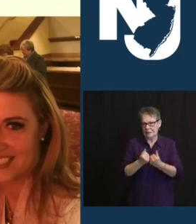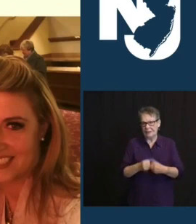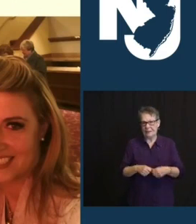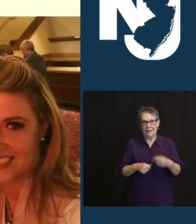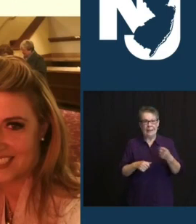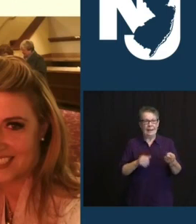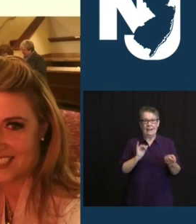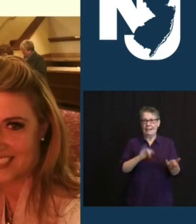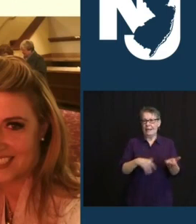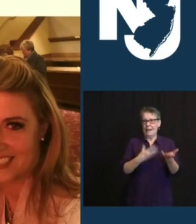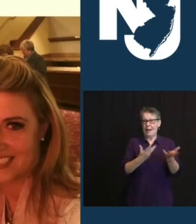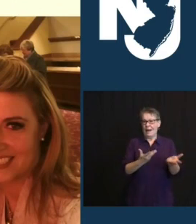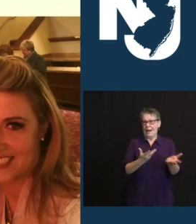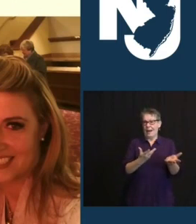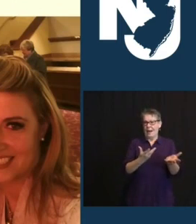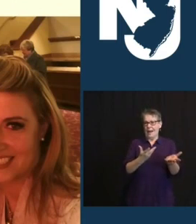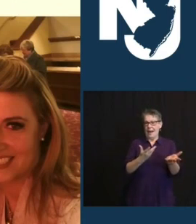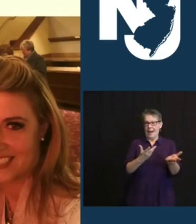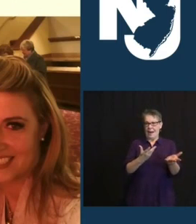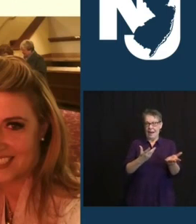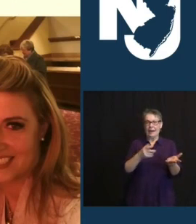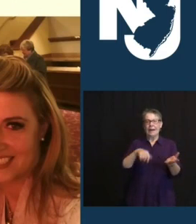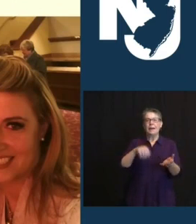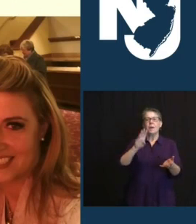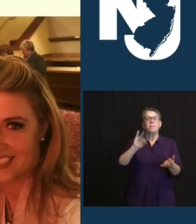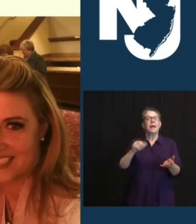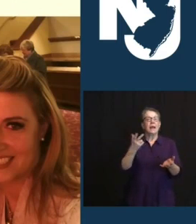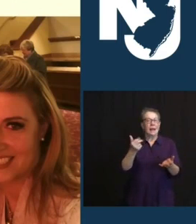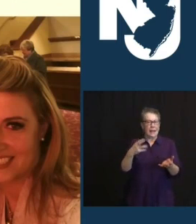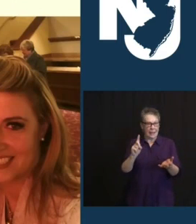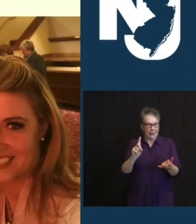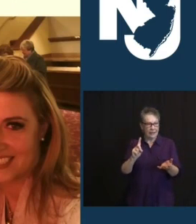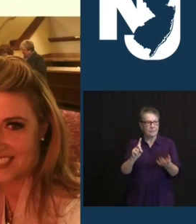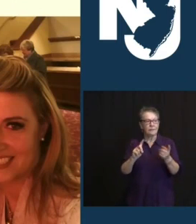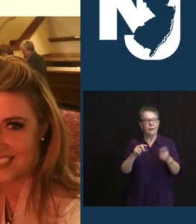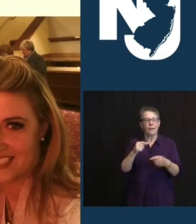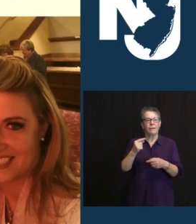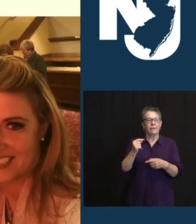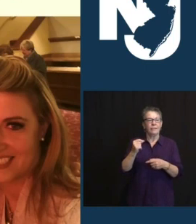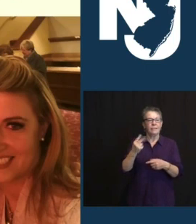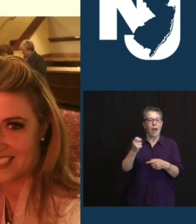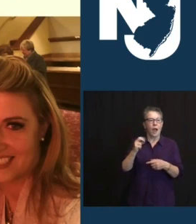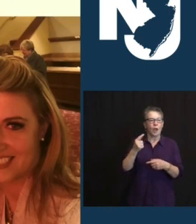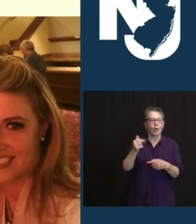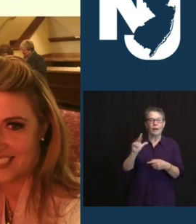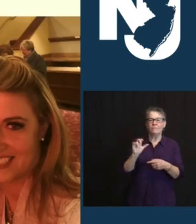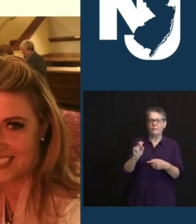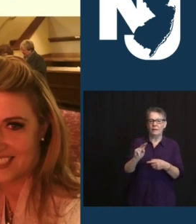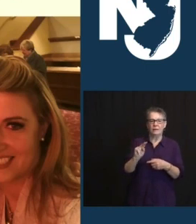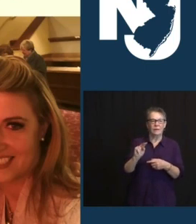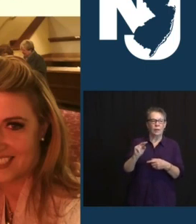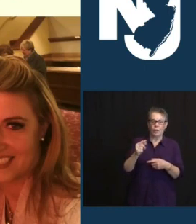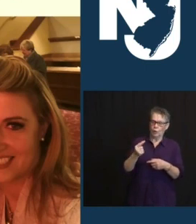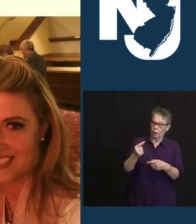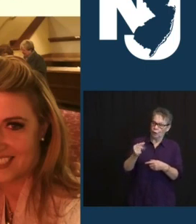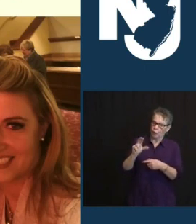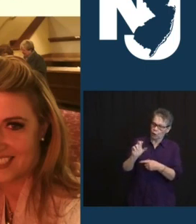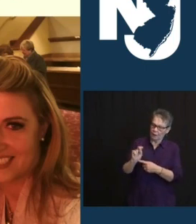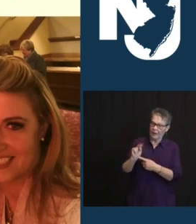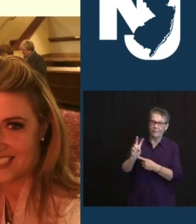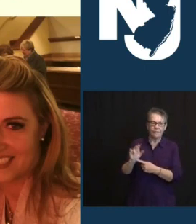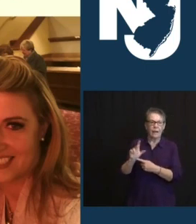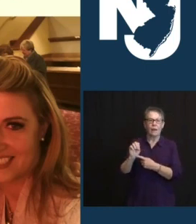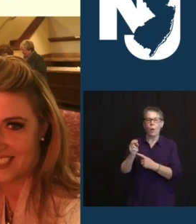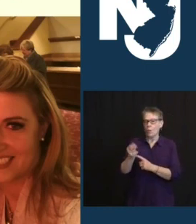SHORE, BAYHEAD'S GRAND, GRENVILLE THE GRENVILLE HOTEL, A MODEL OF VICTORIAN ARCHITECTURE WHICH THIS YEAR